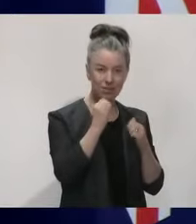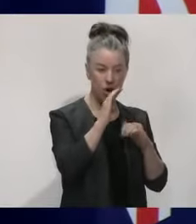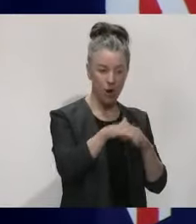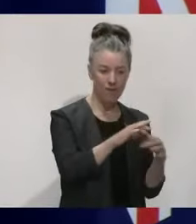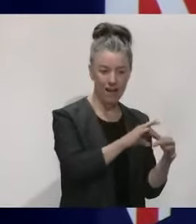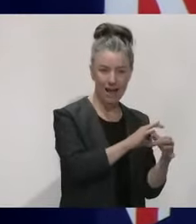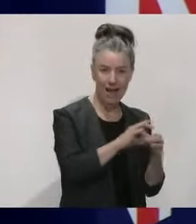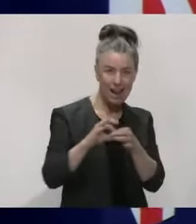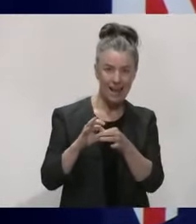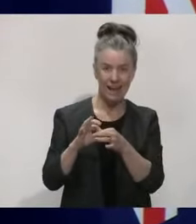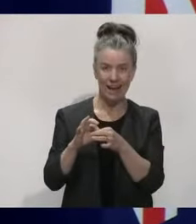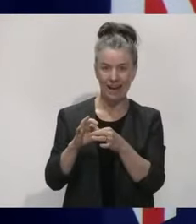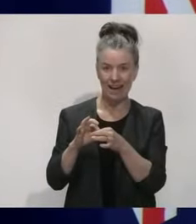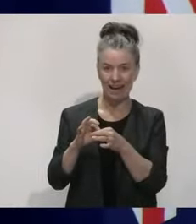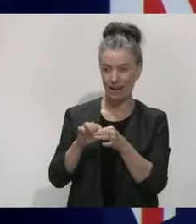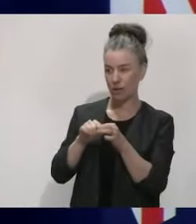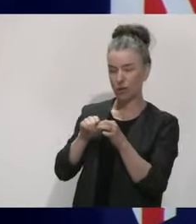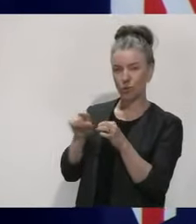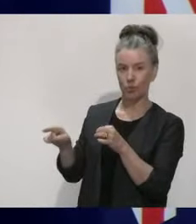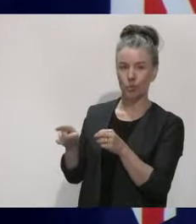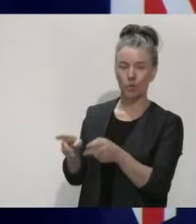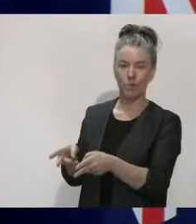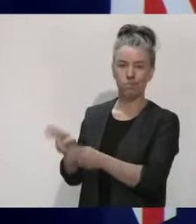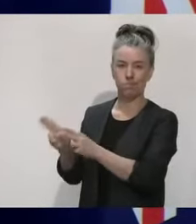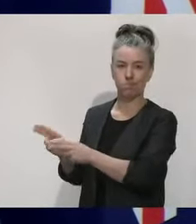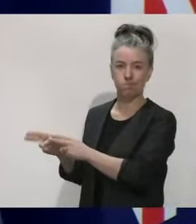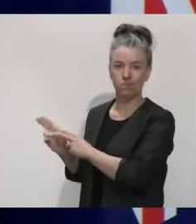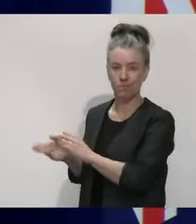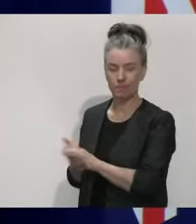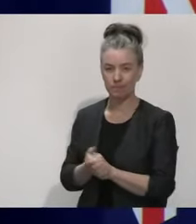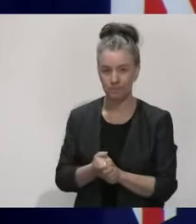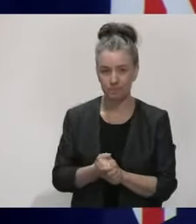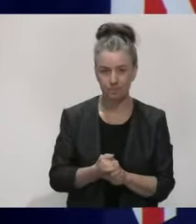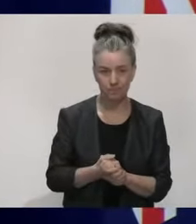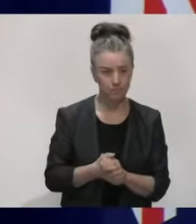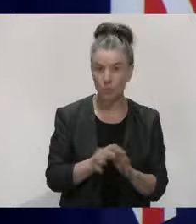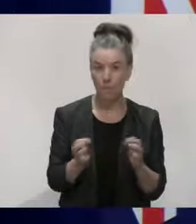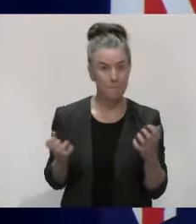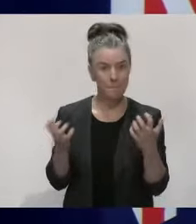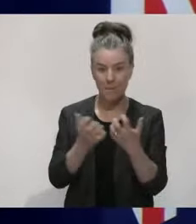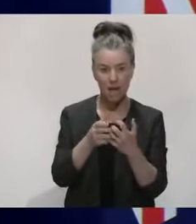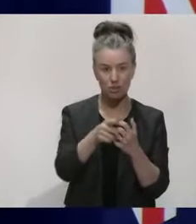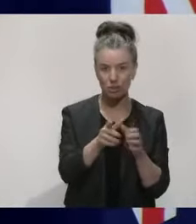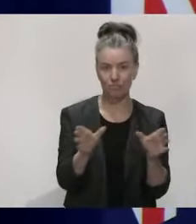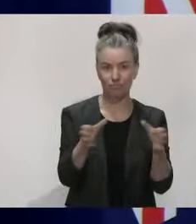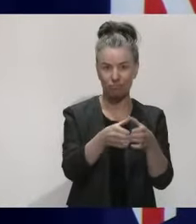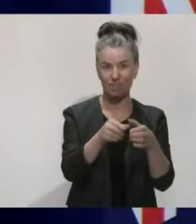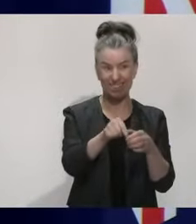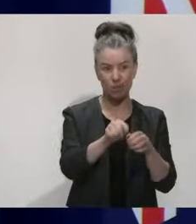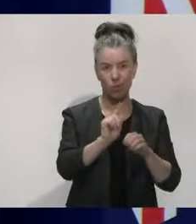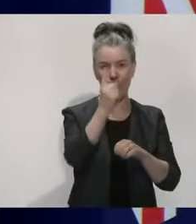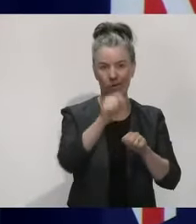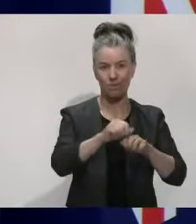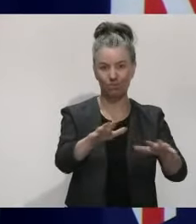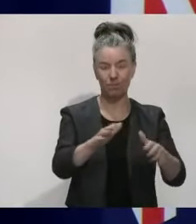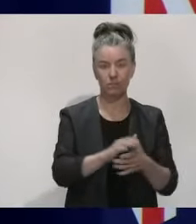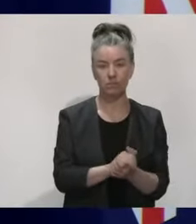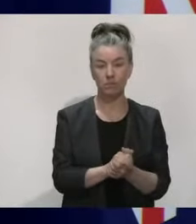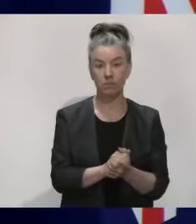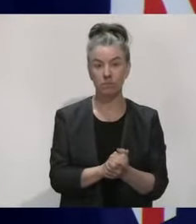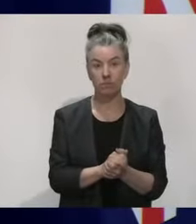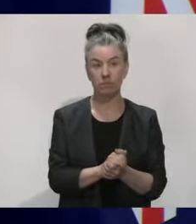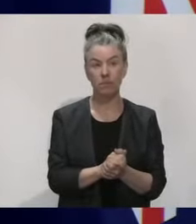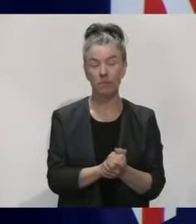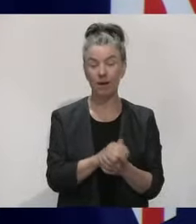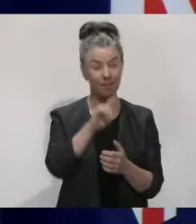subtype of the virus that we've found in this cluster. But that is only about half of the samples that they have either